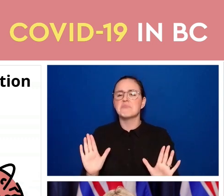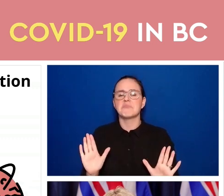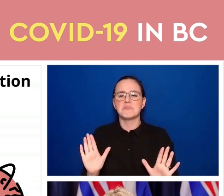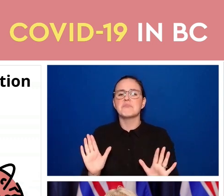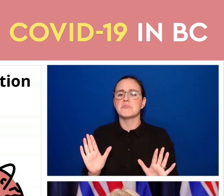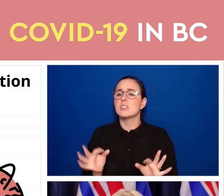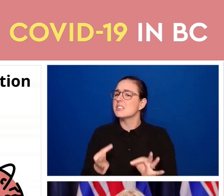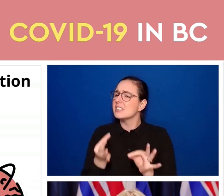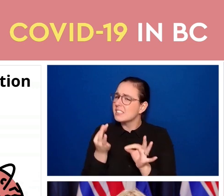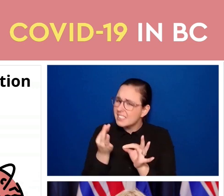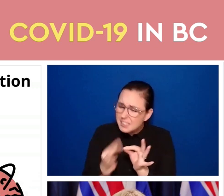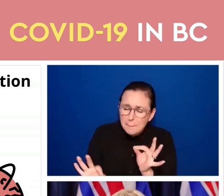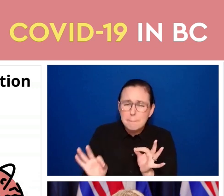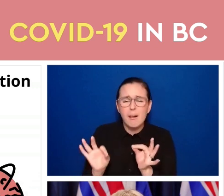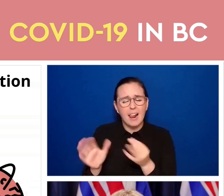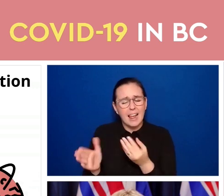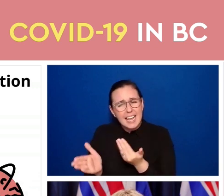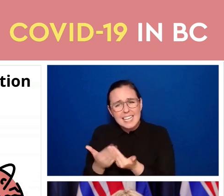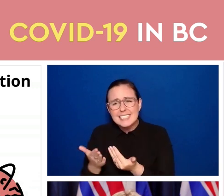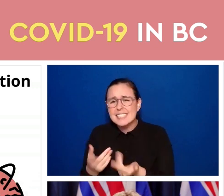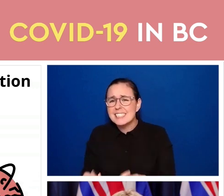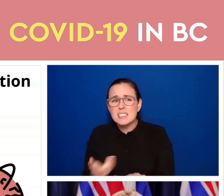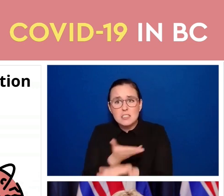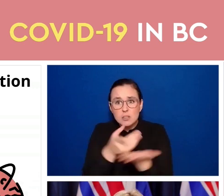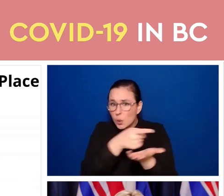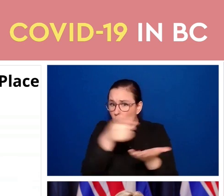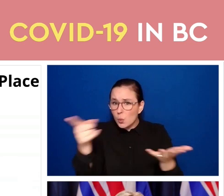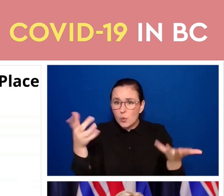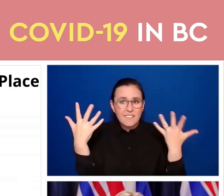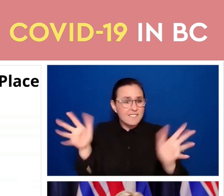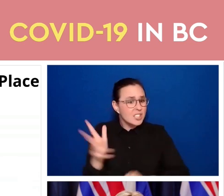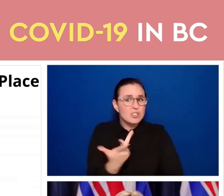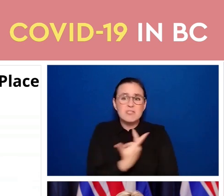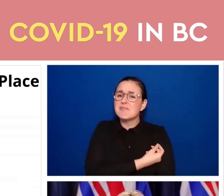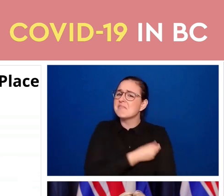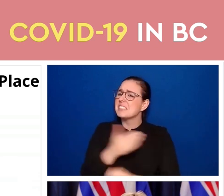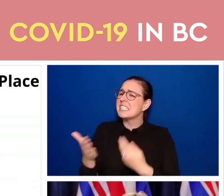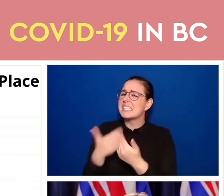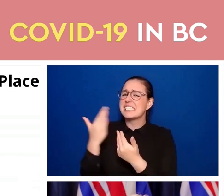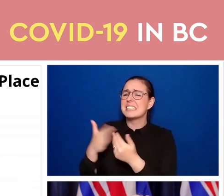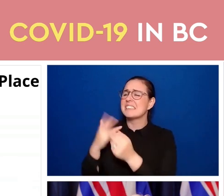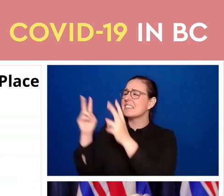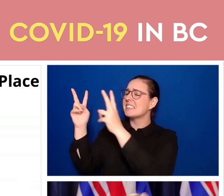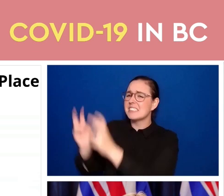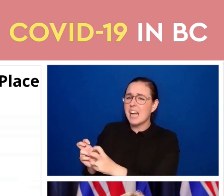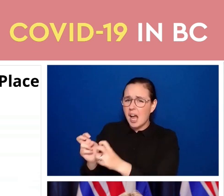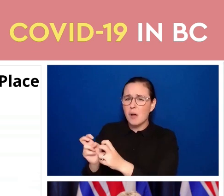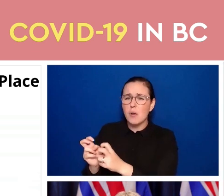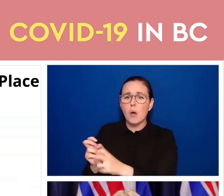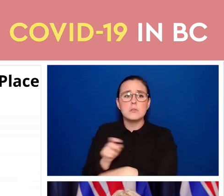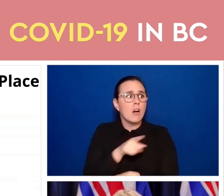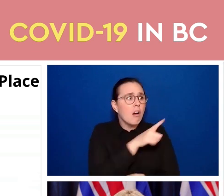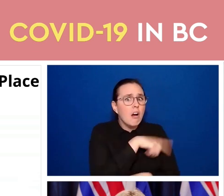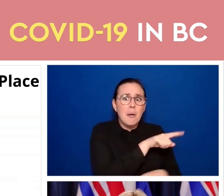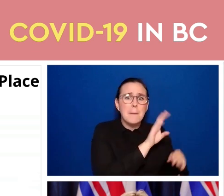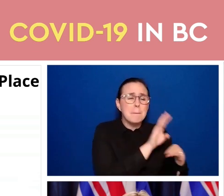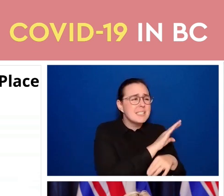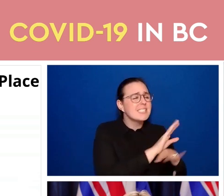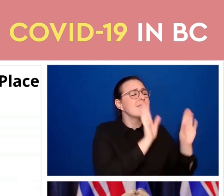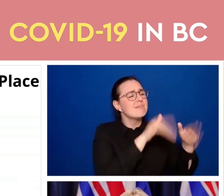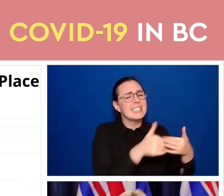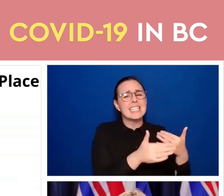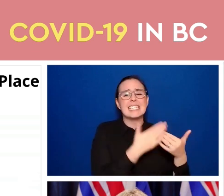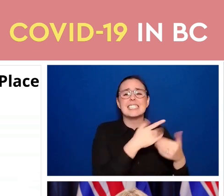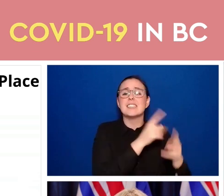obtain the record and for businesses to be able to efficiently scan them. As you know, provincial health